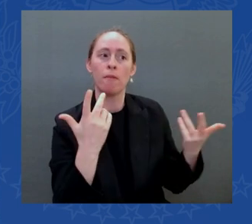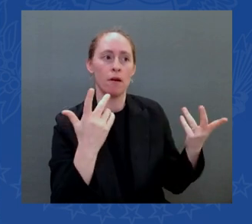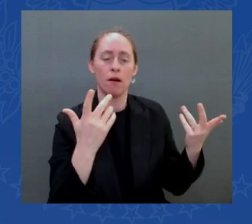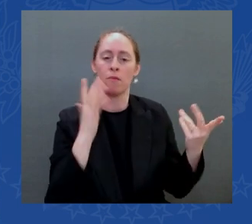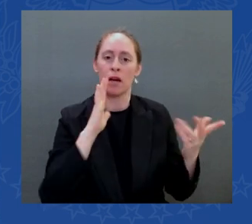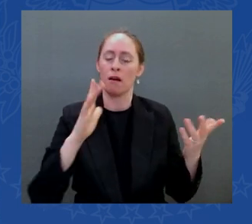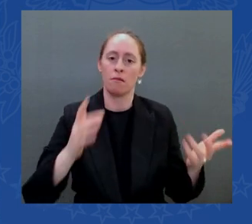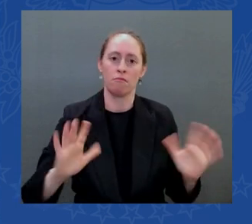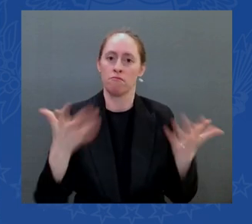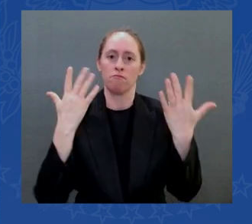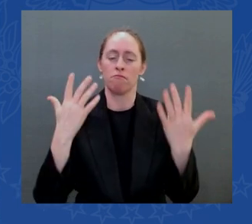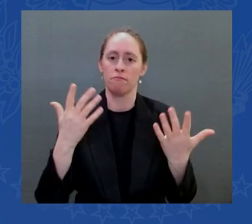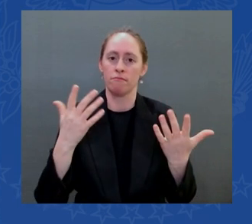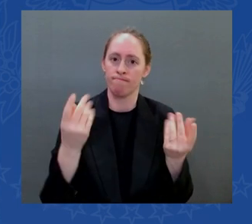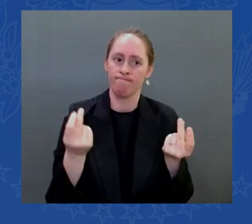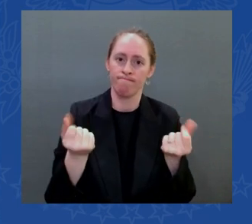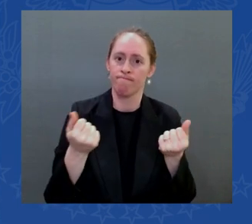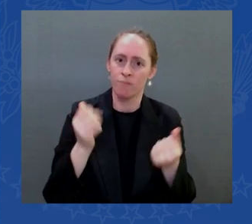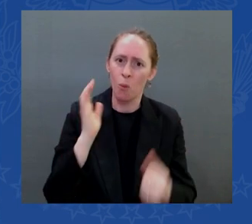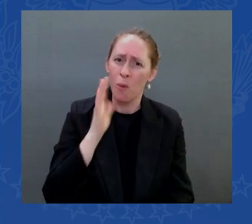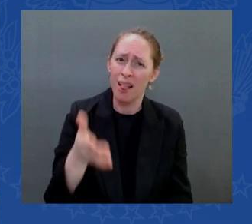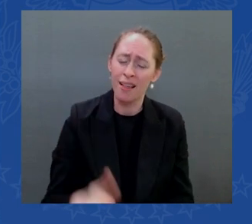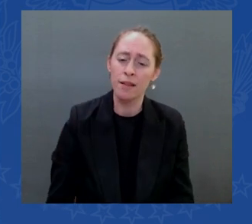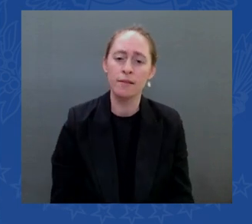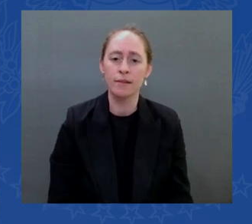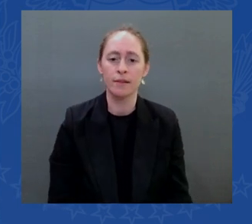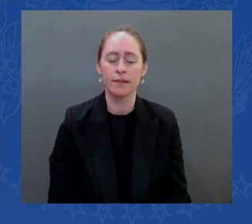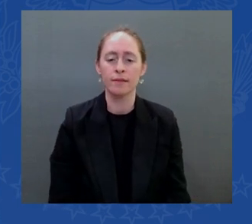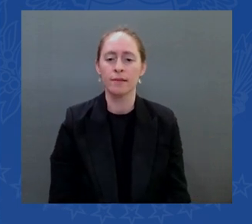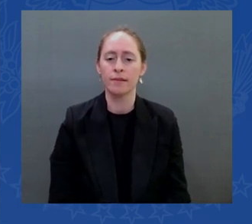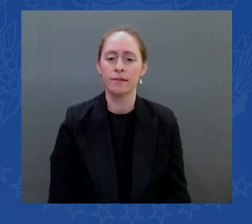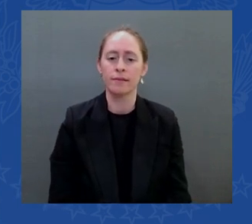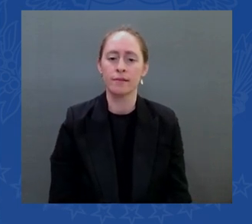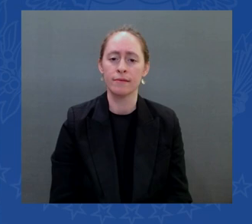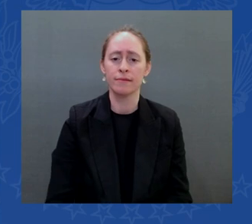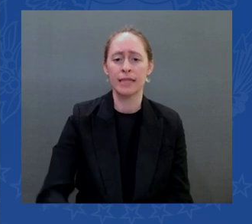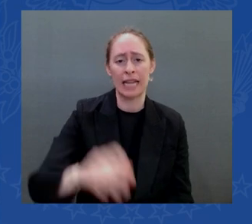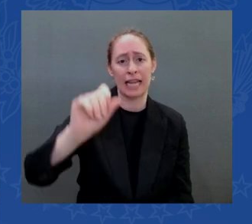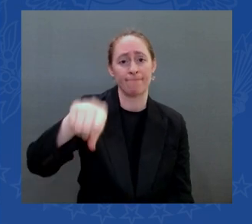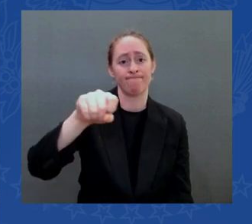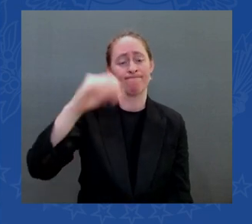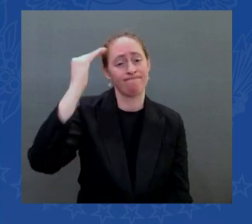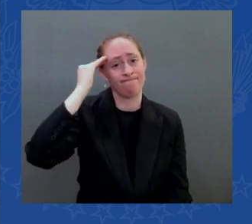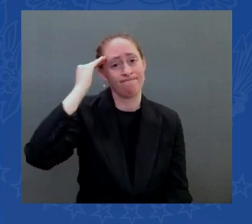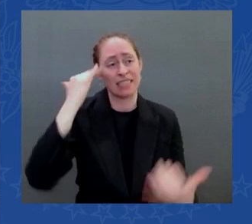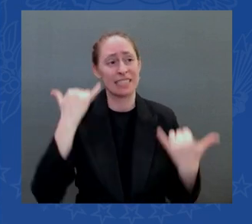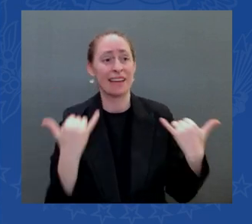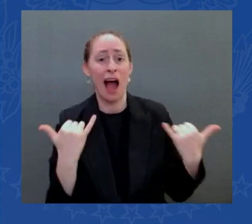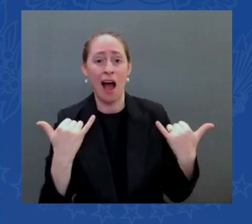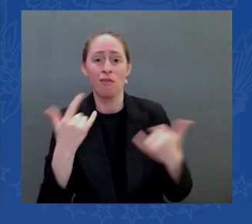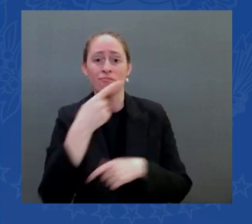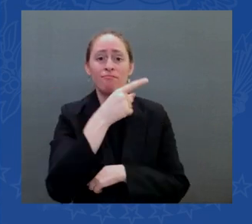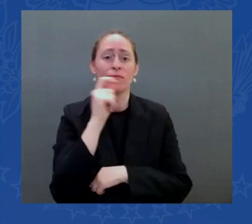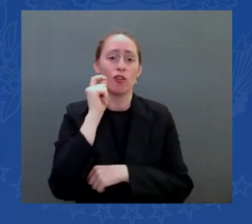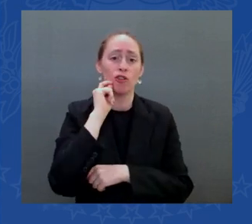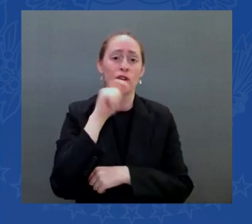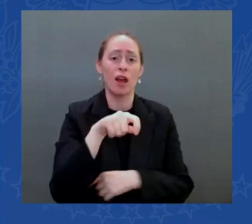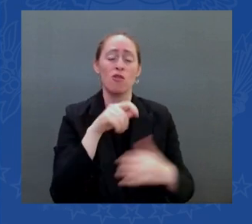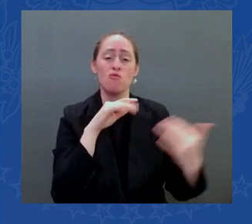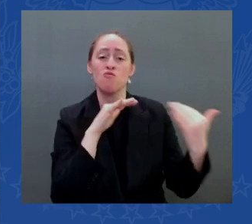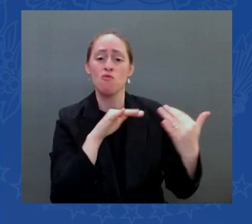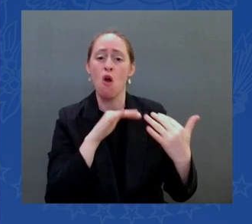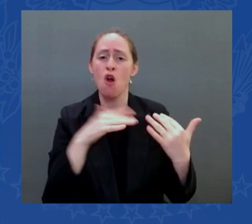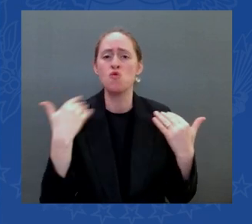the war in ukraine is going to continue to take its toll on the world economy